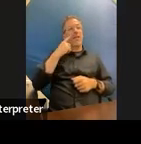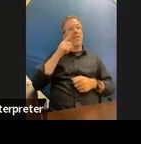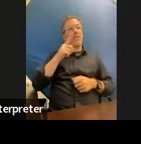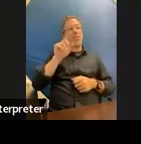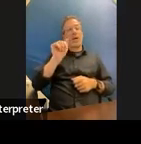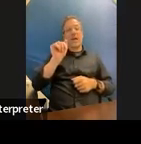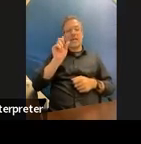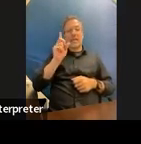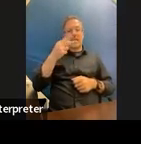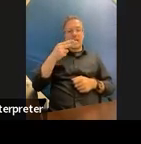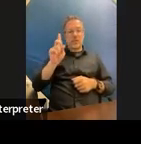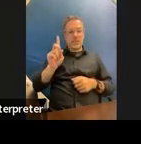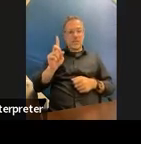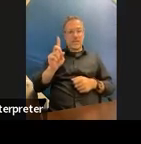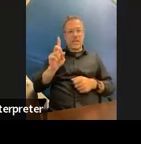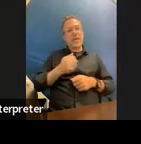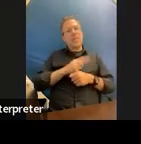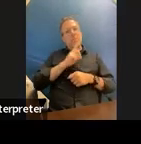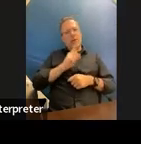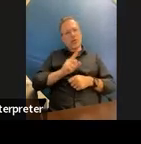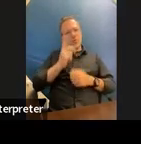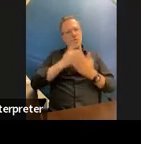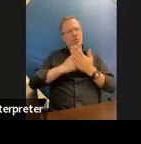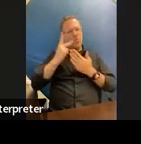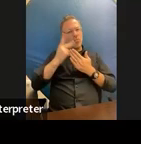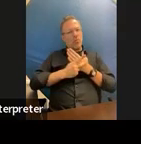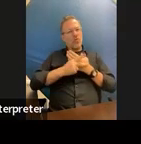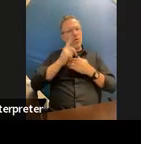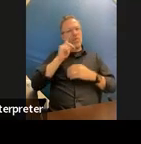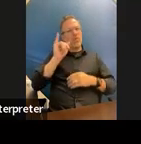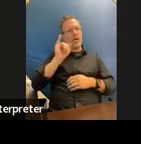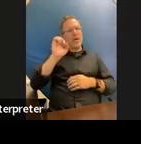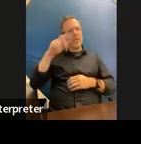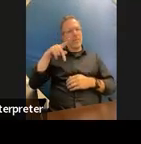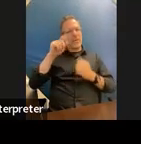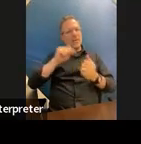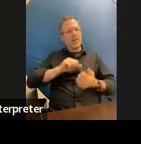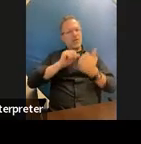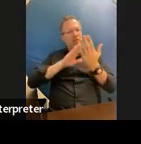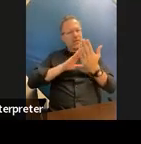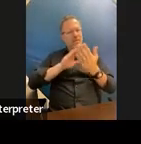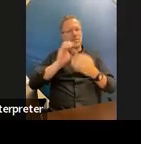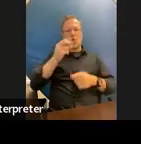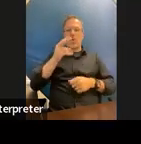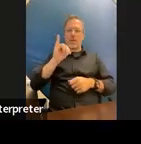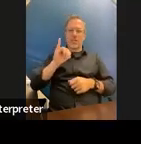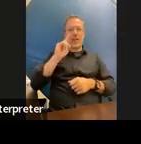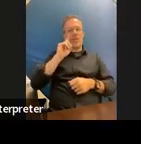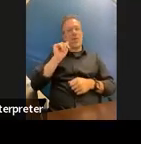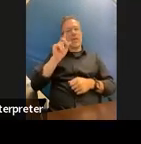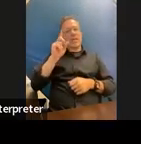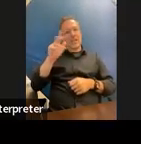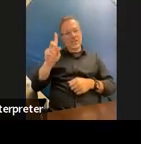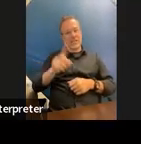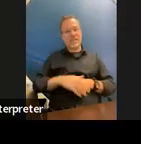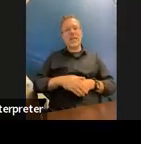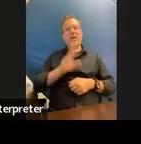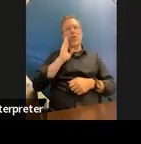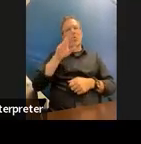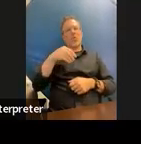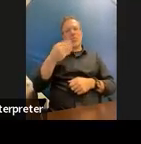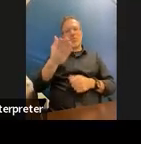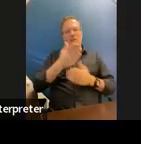make sure that your programming in the iep addresses ohi for adhd so we're going to have some examples